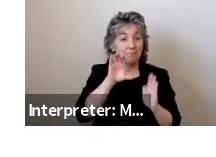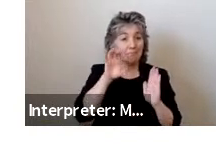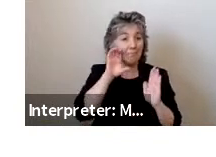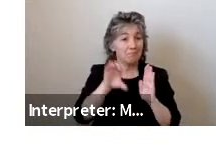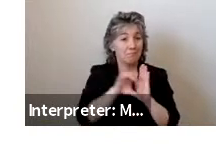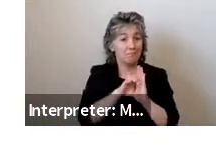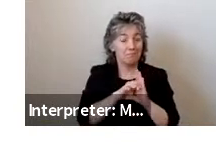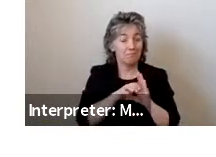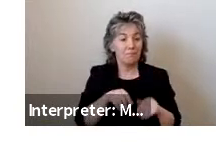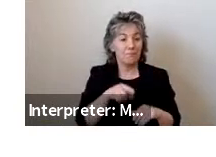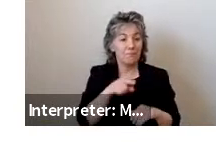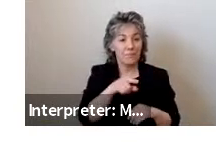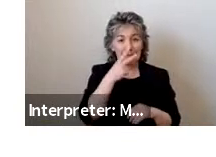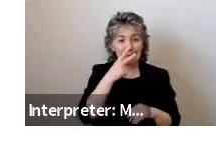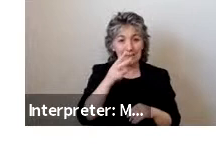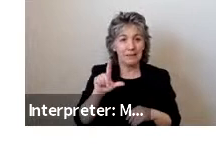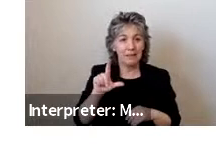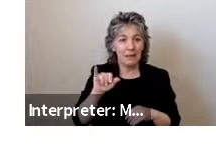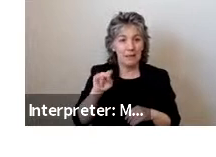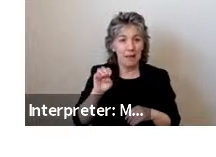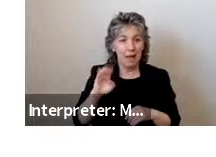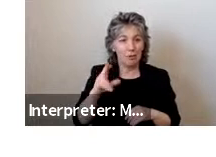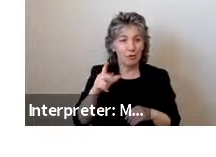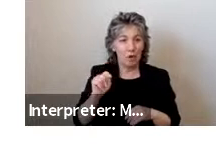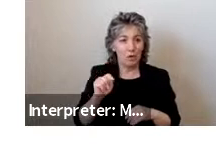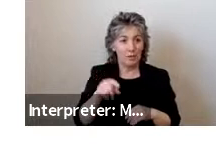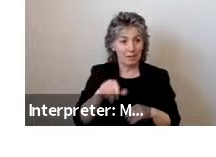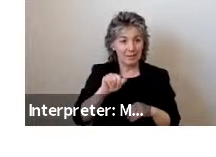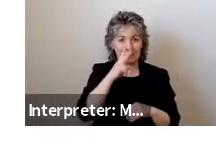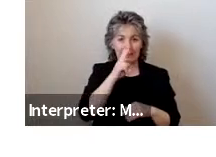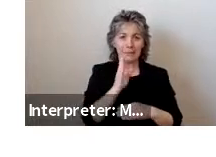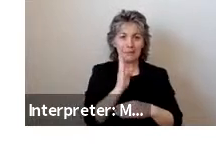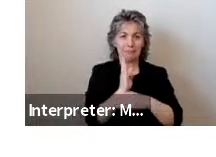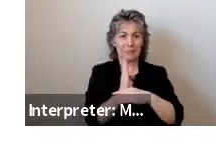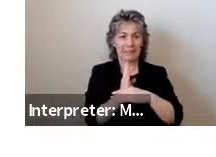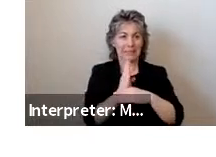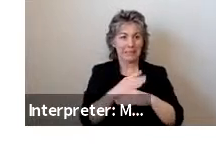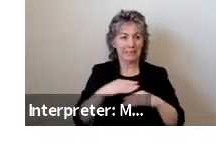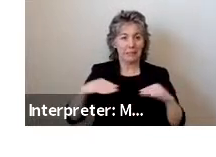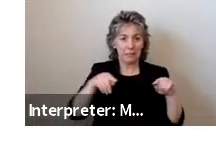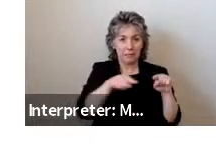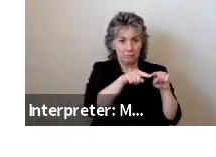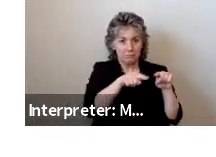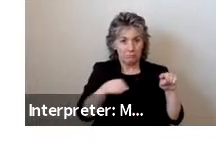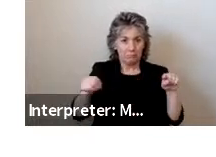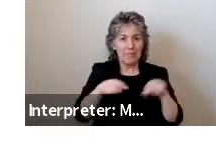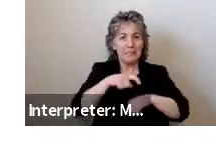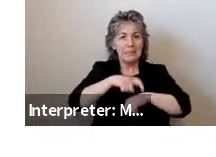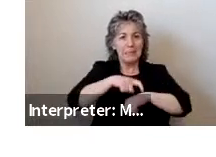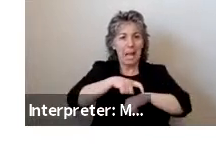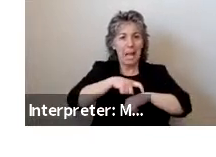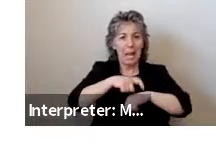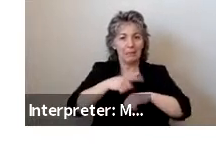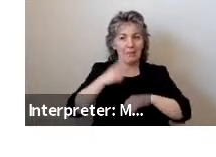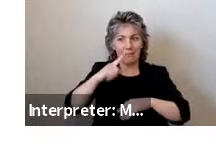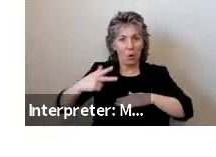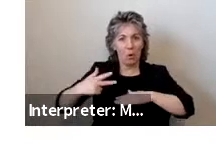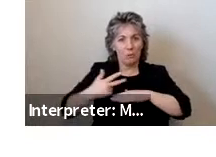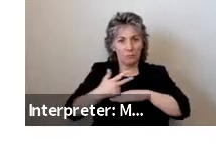slide shows a line chart of the mean ramp ascent times for different user groups for each of the ramp conditions.